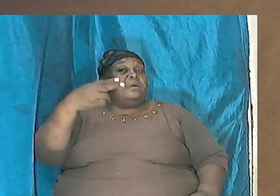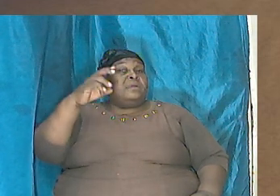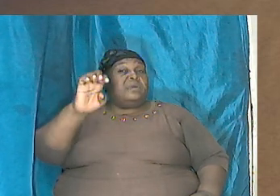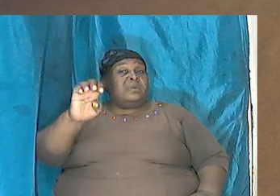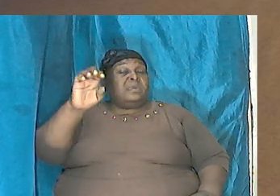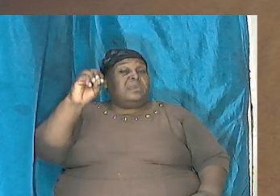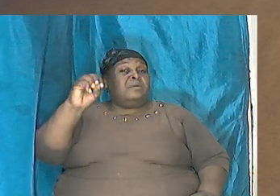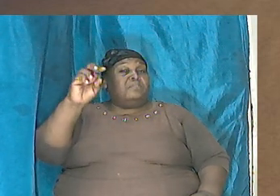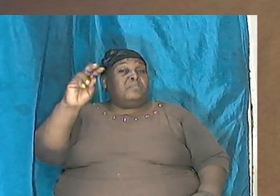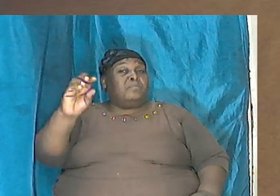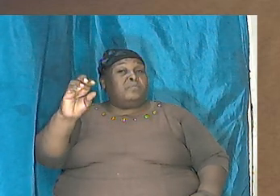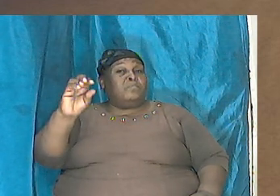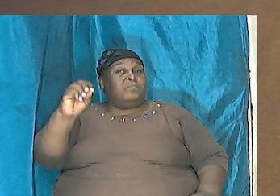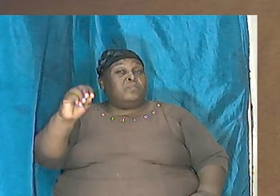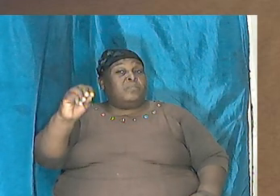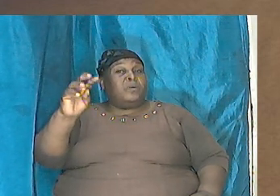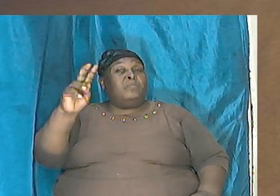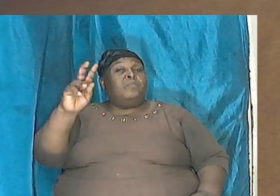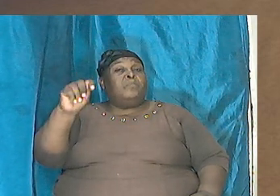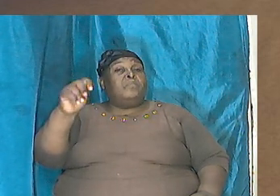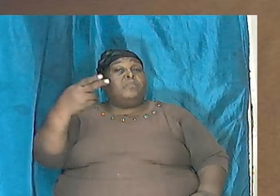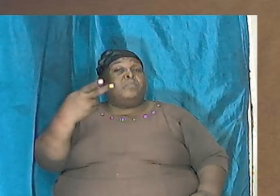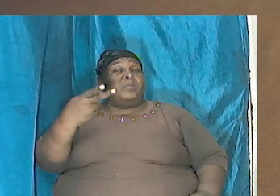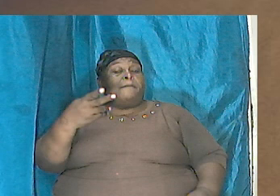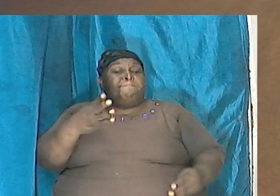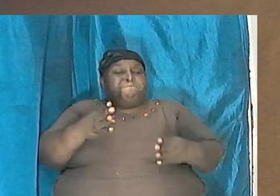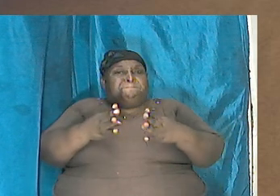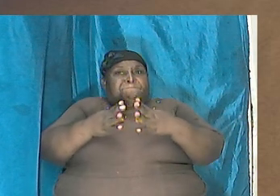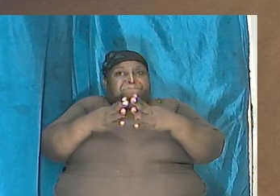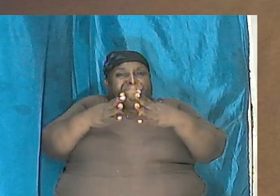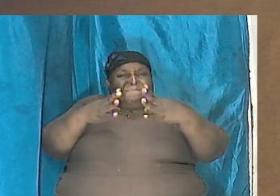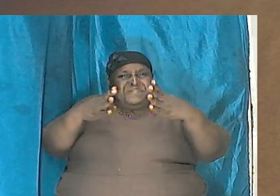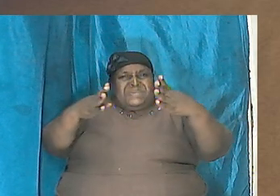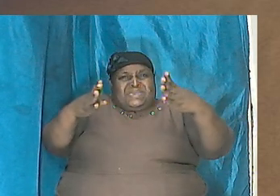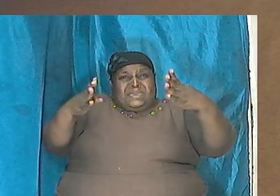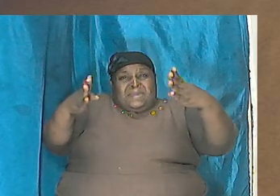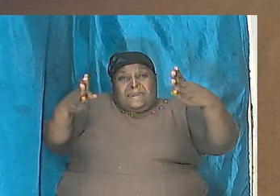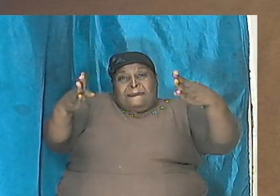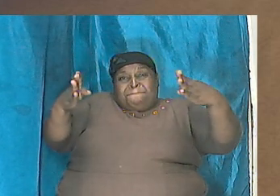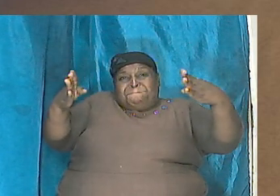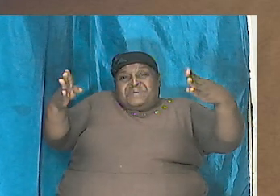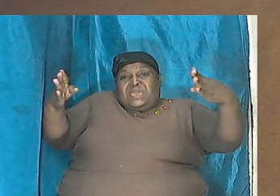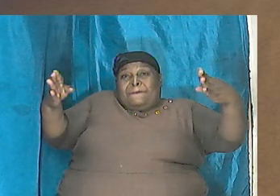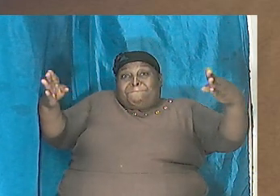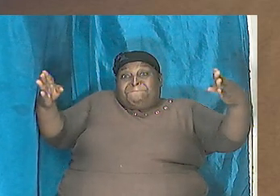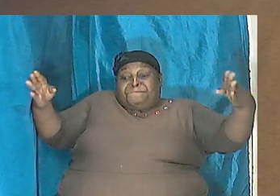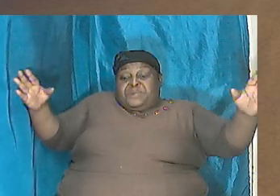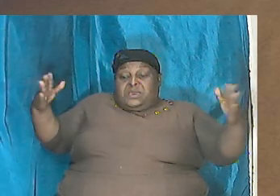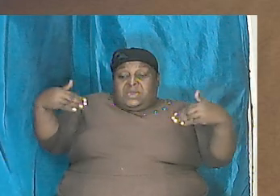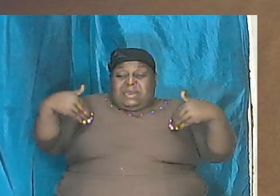terminology means massive massive beast